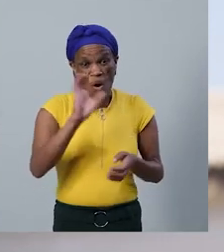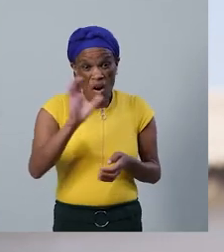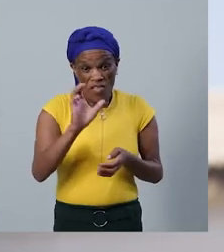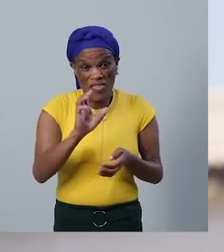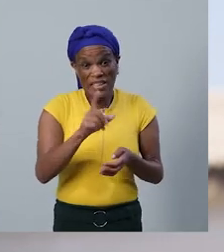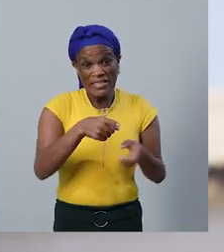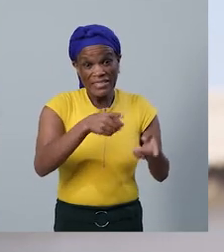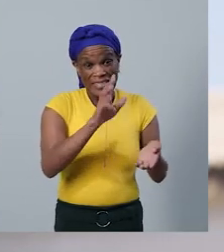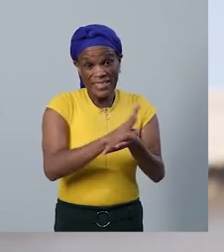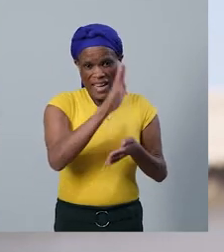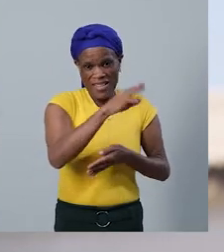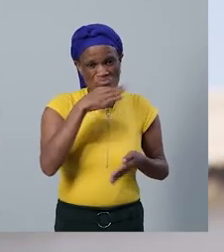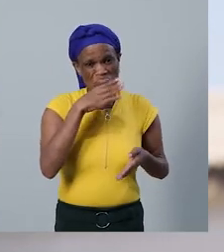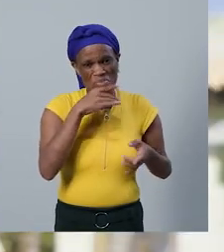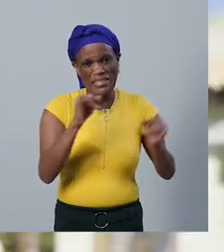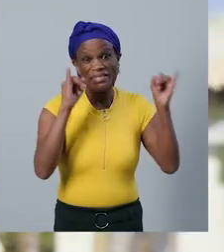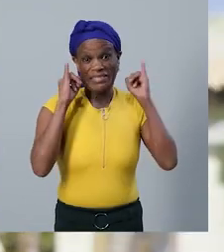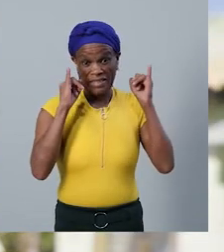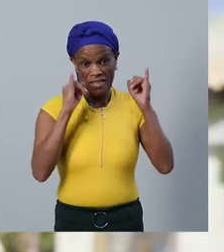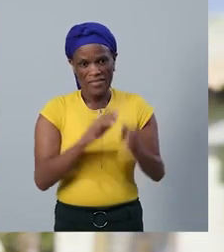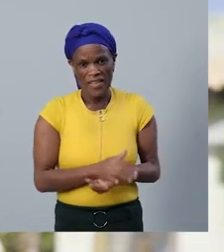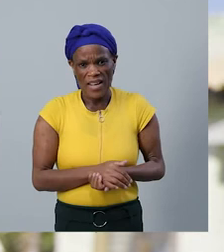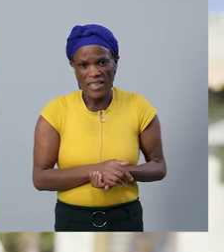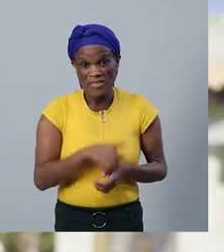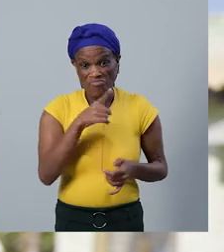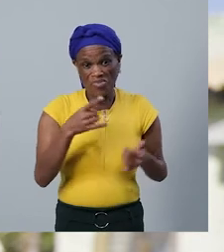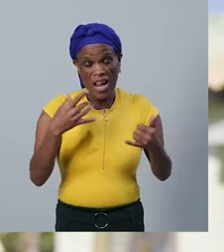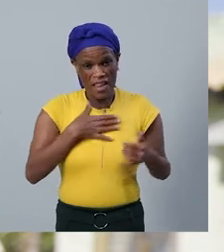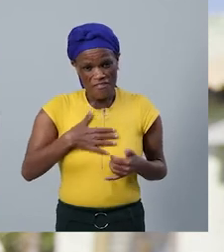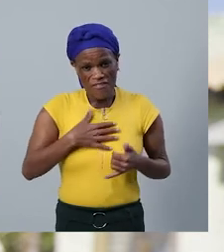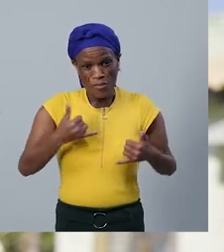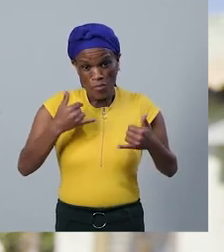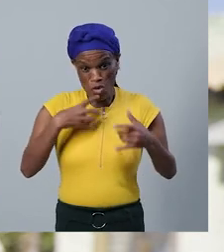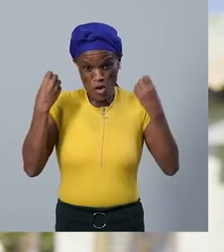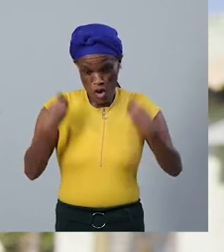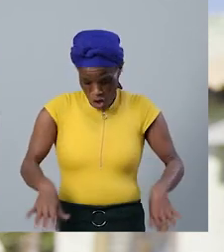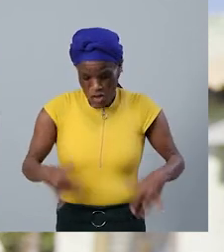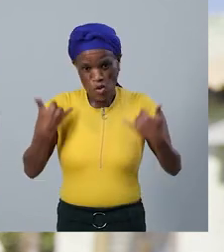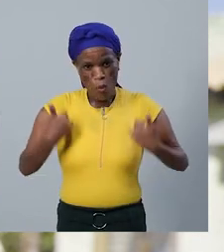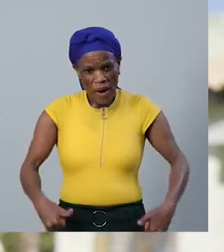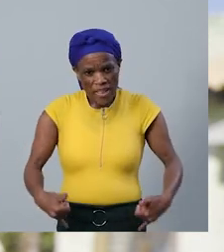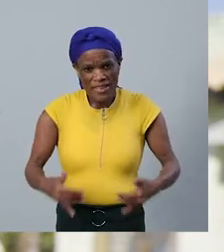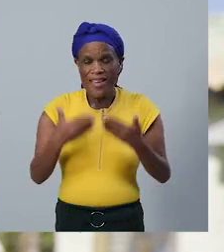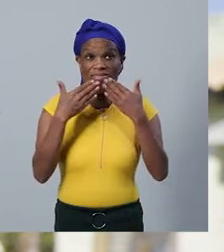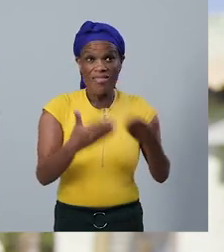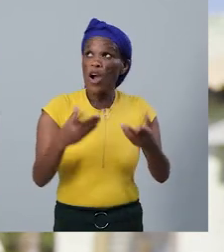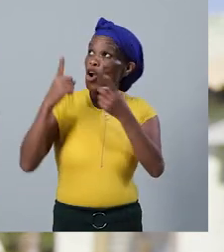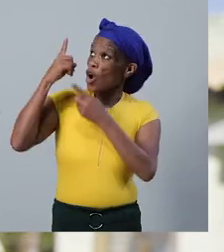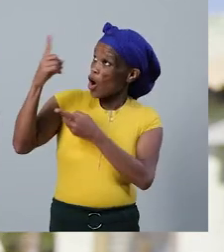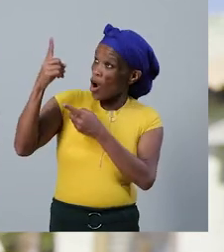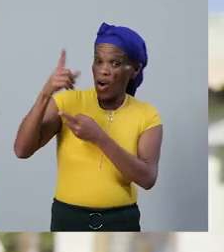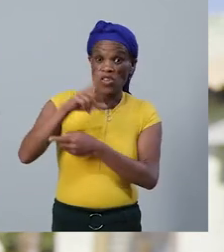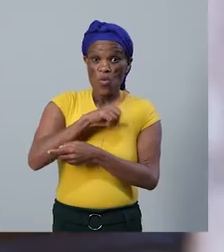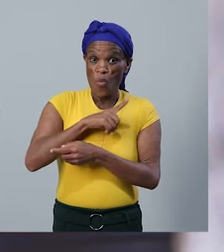-like virus. Lichaamlik, I lost a bit of weight, but I thank the Herren that I could come up